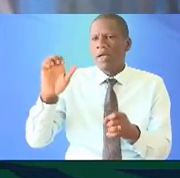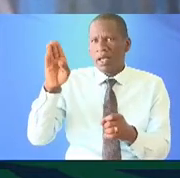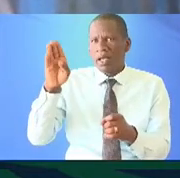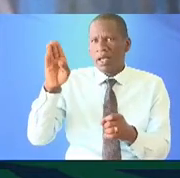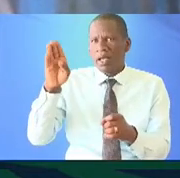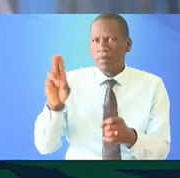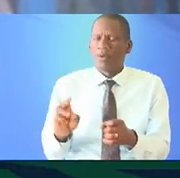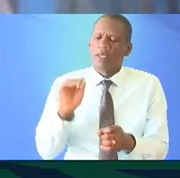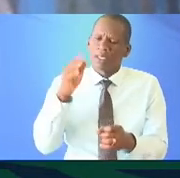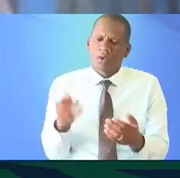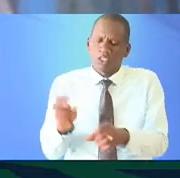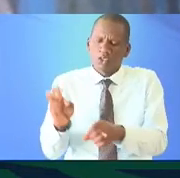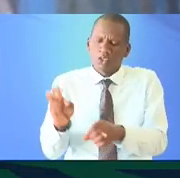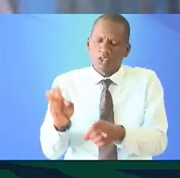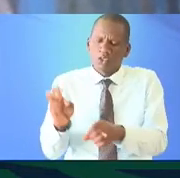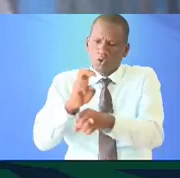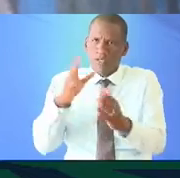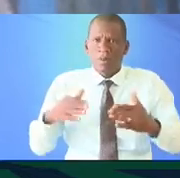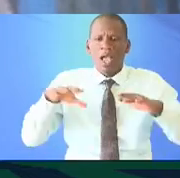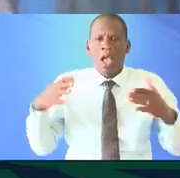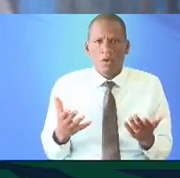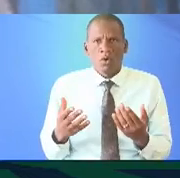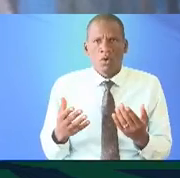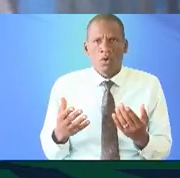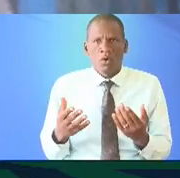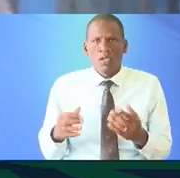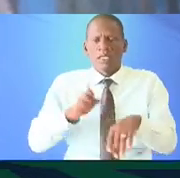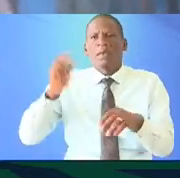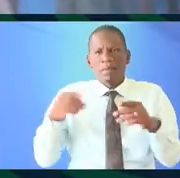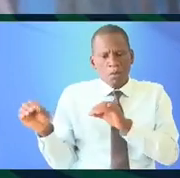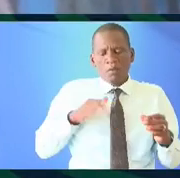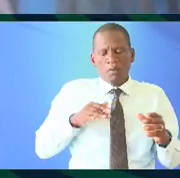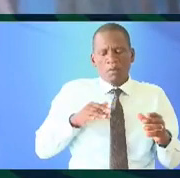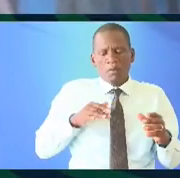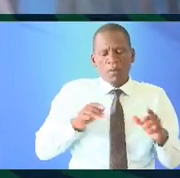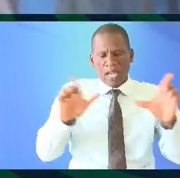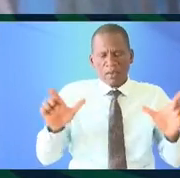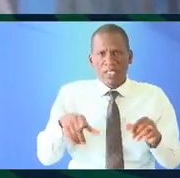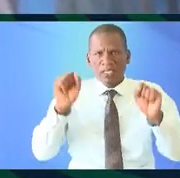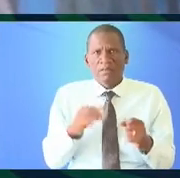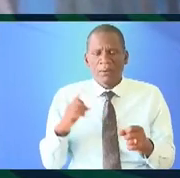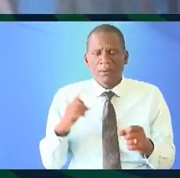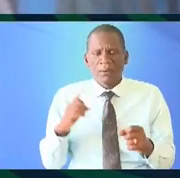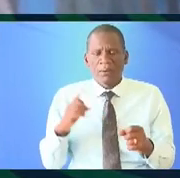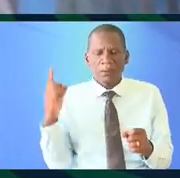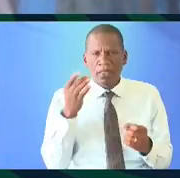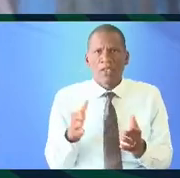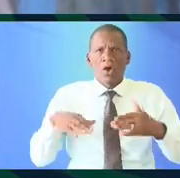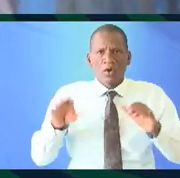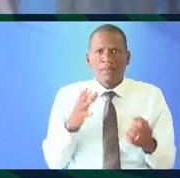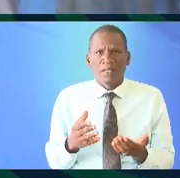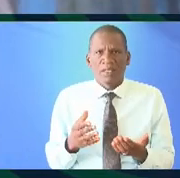rubble and he's makes an observation about how when Kenyan switched to mother tongue it could be divisive